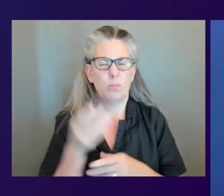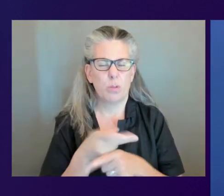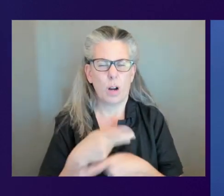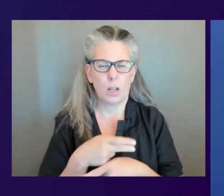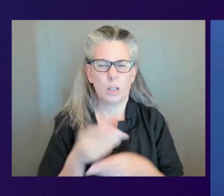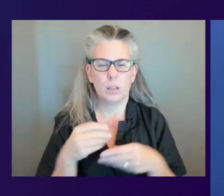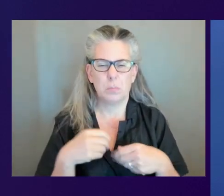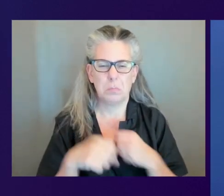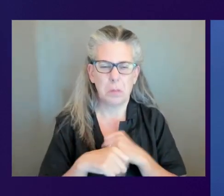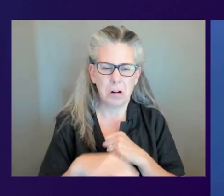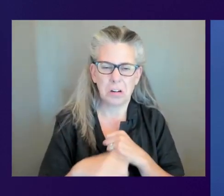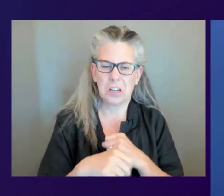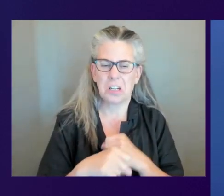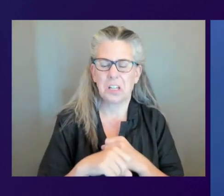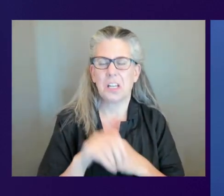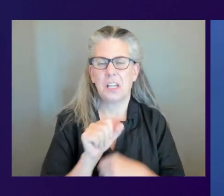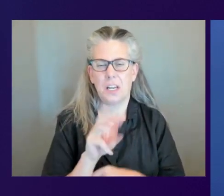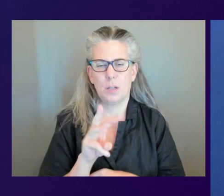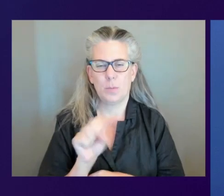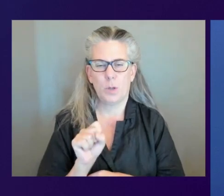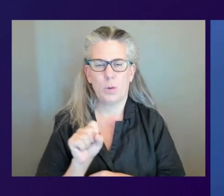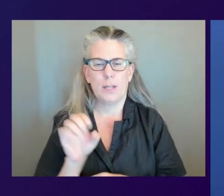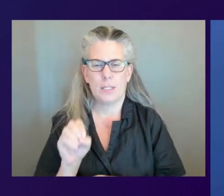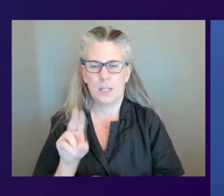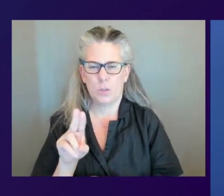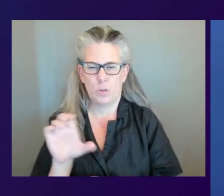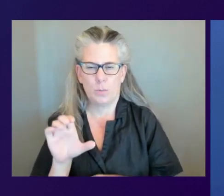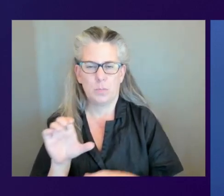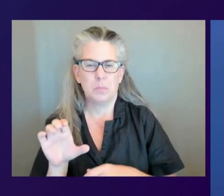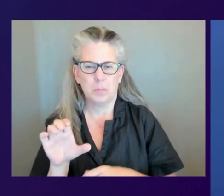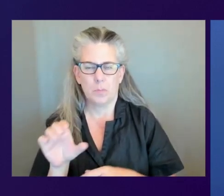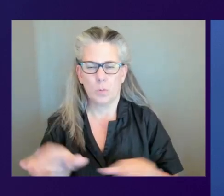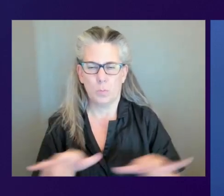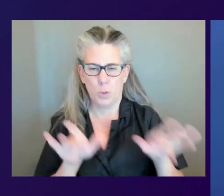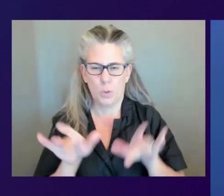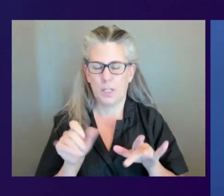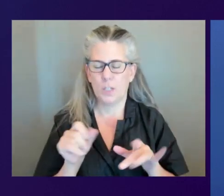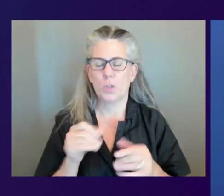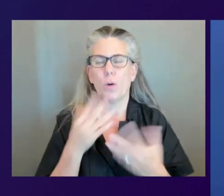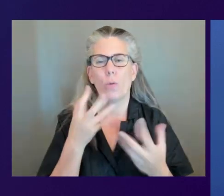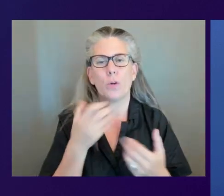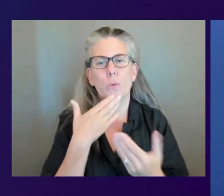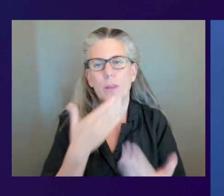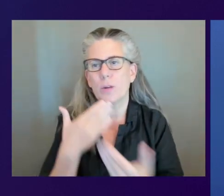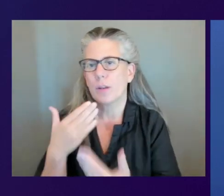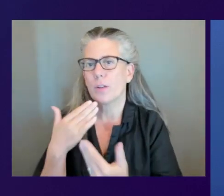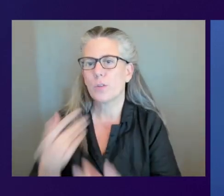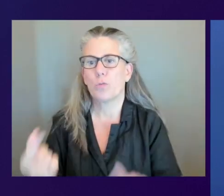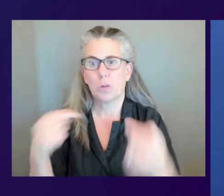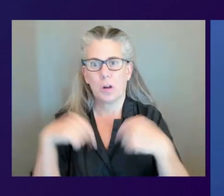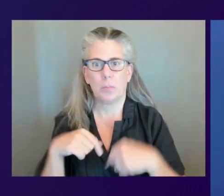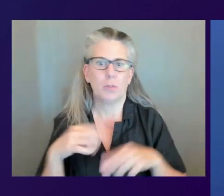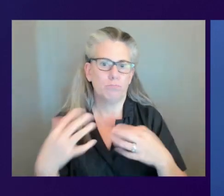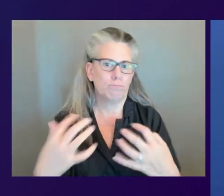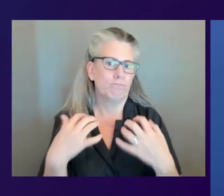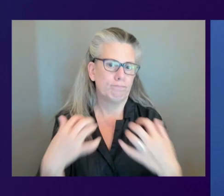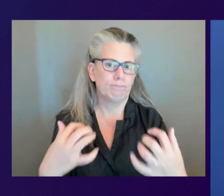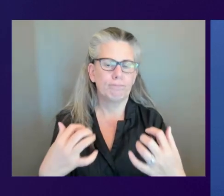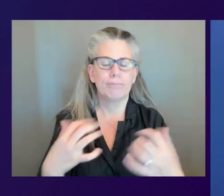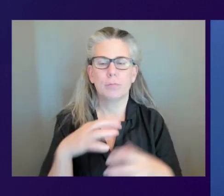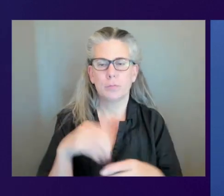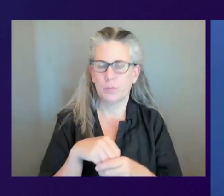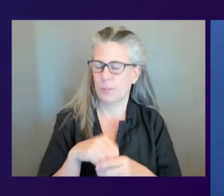you for taking the time out of your busy day to attend our second annual AWS end user computing